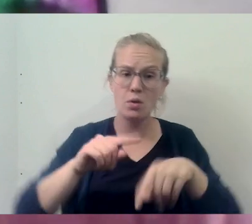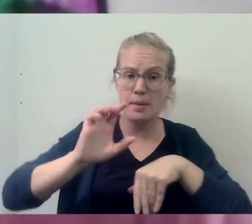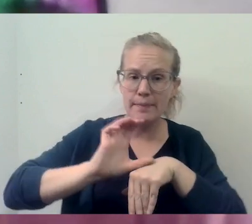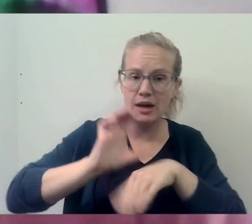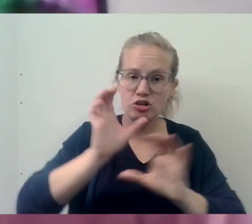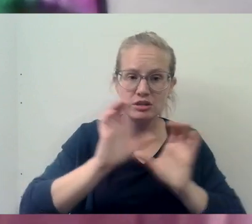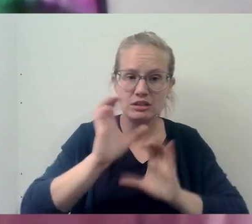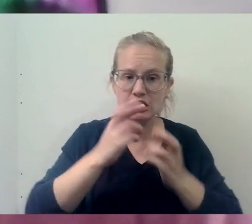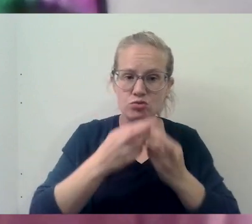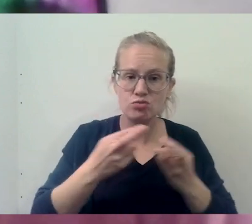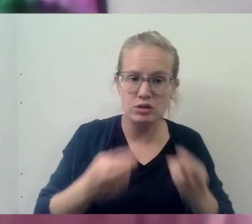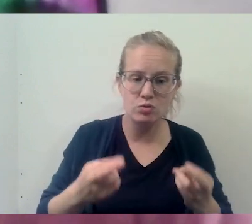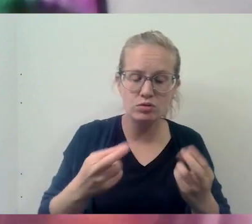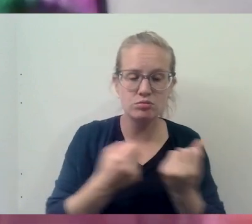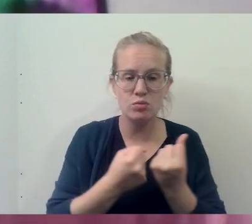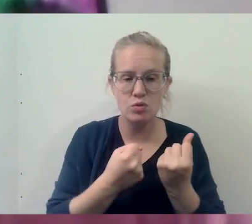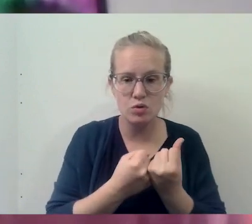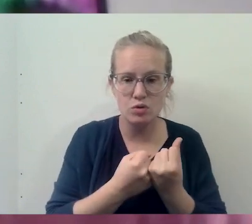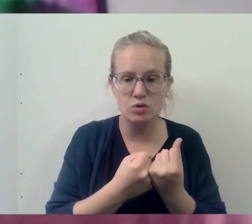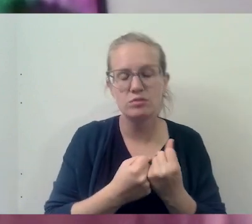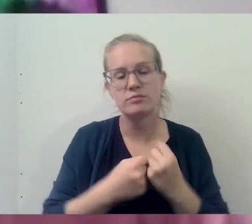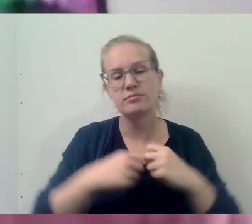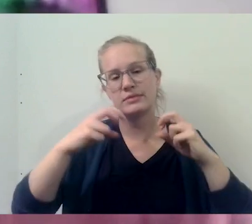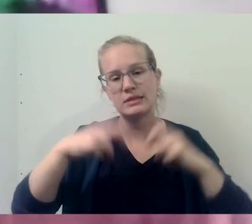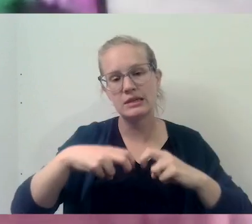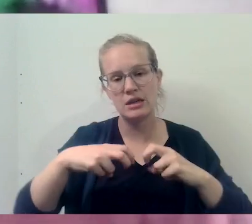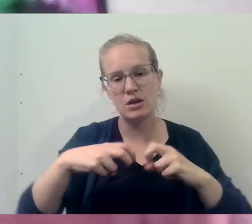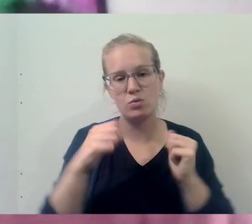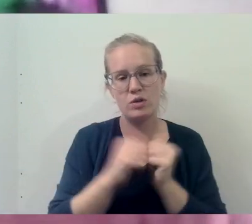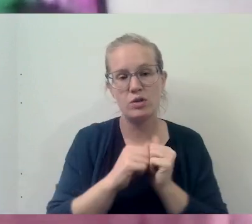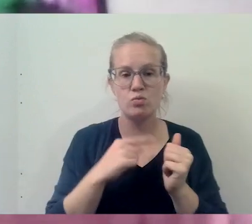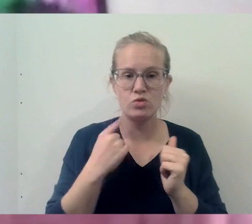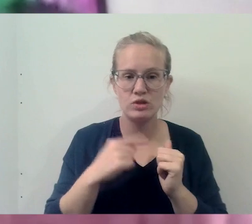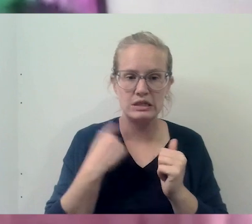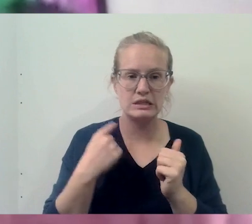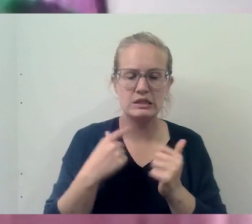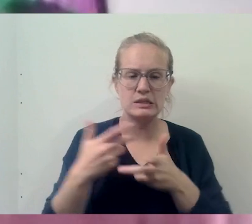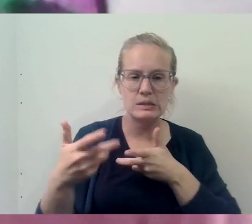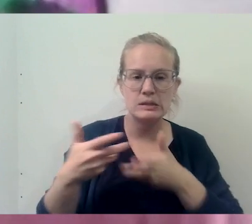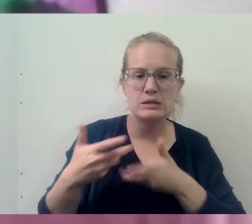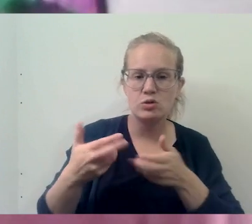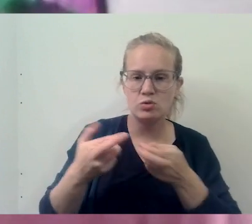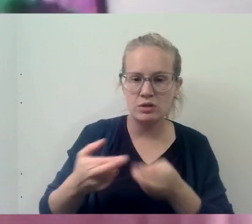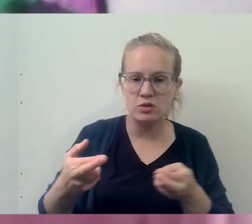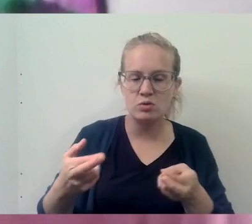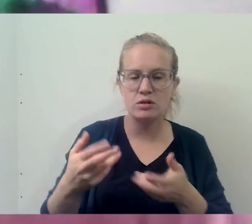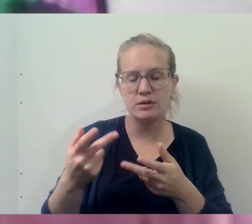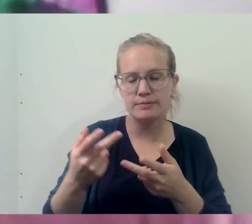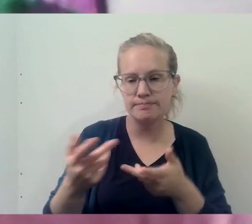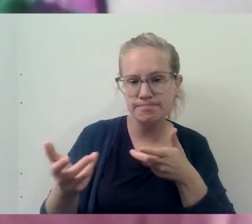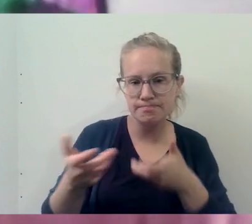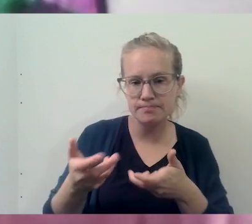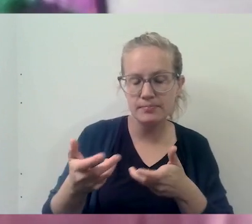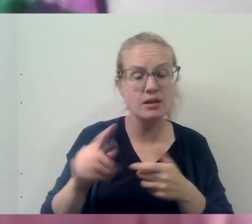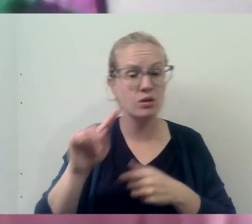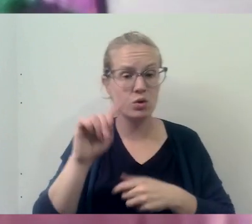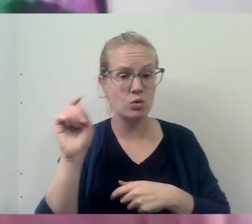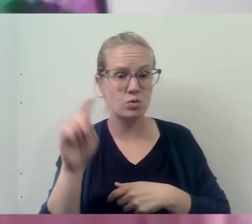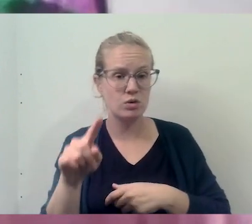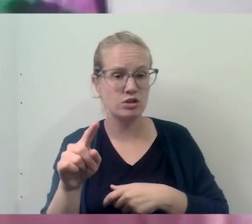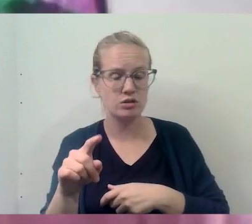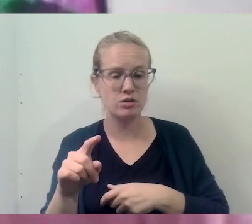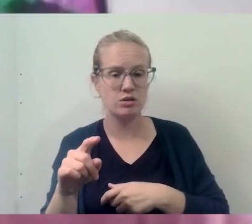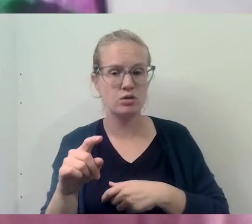seeking some resources and support. And they sit down with the priest to kind of get some resources. Um, this question